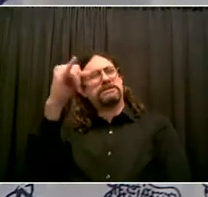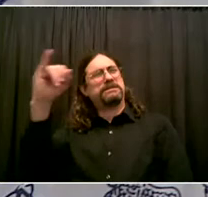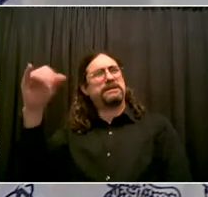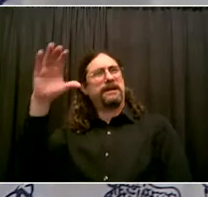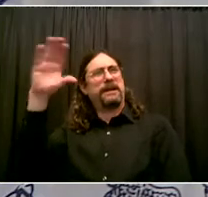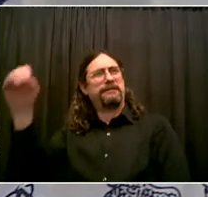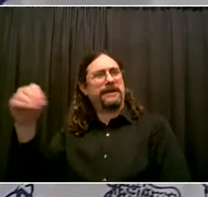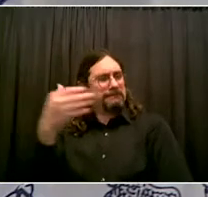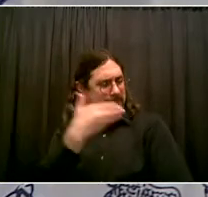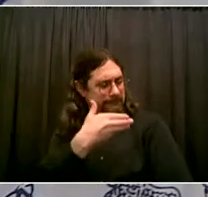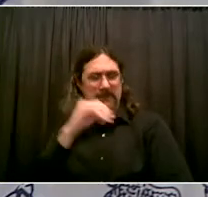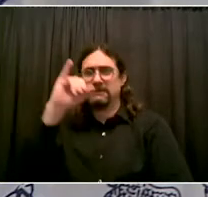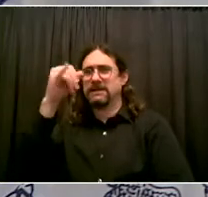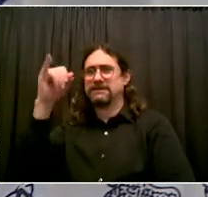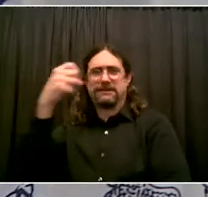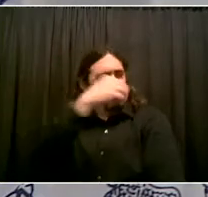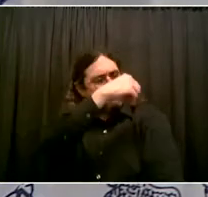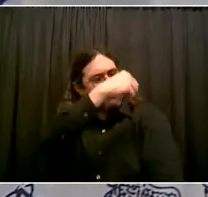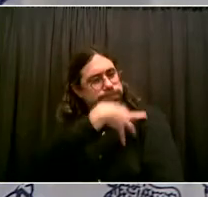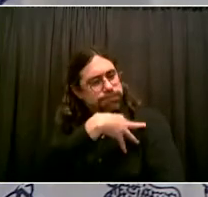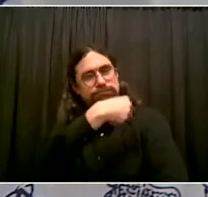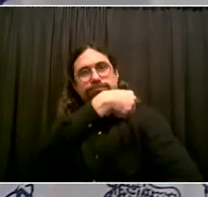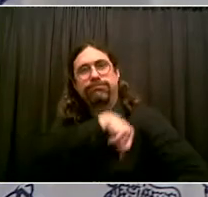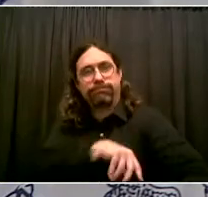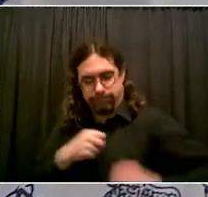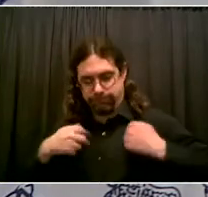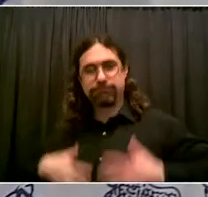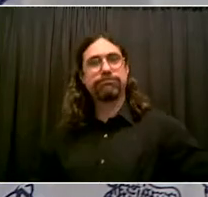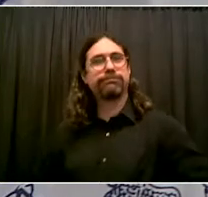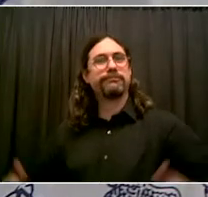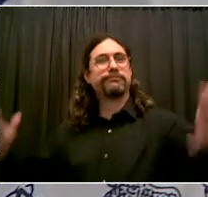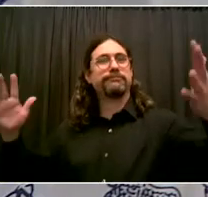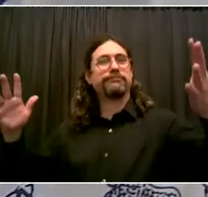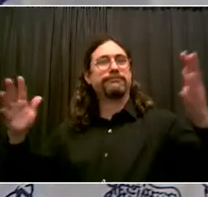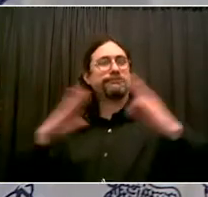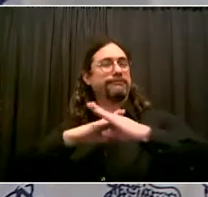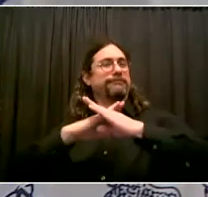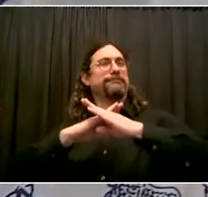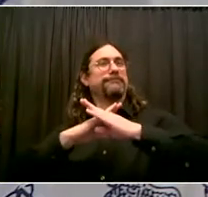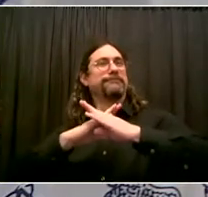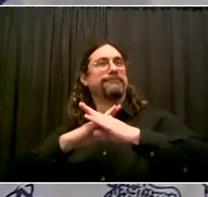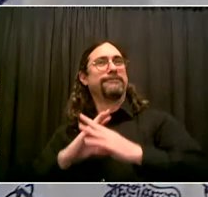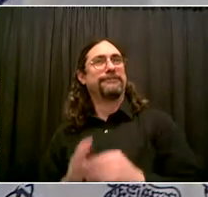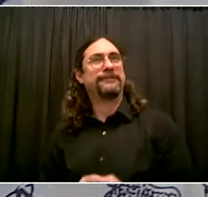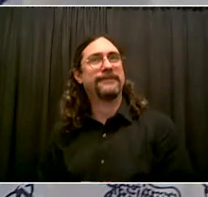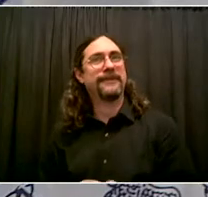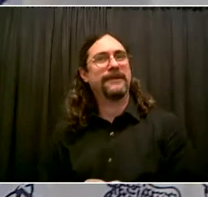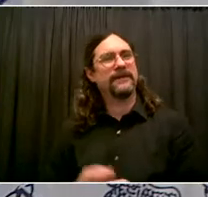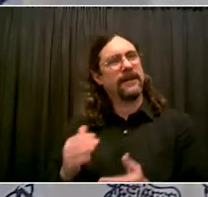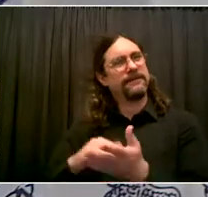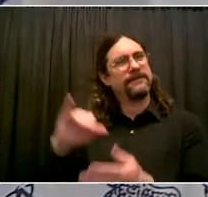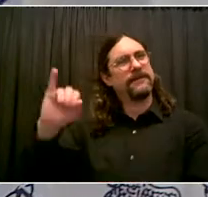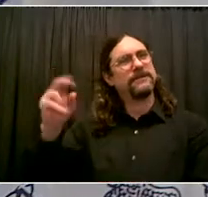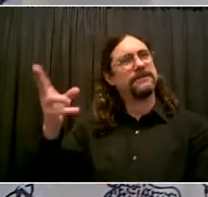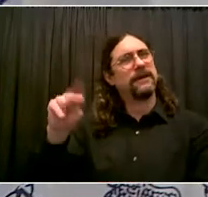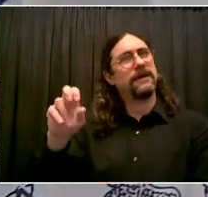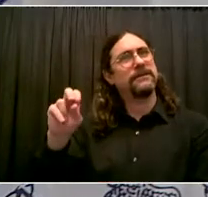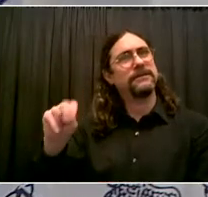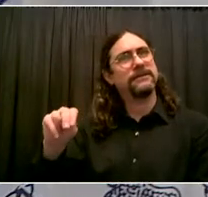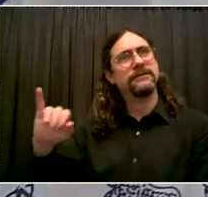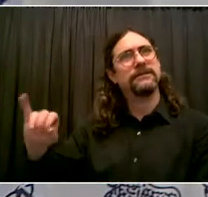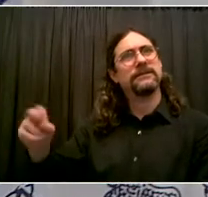And we need it because we need the supply and we need the ability to get people done with a single shot. So, this is what makes a huge difference for all of us.